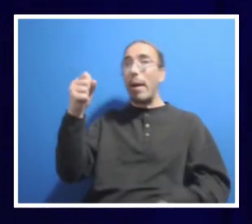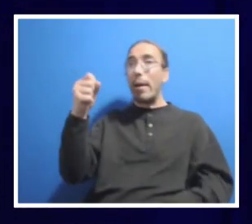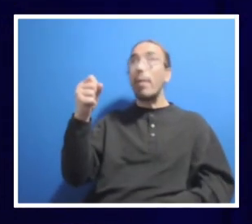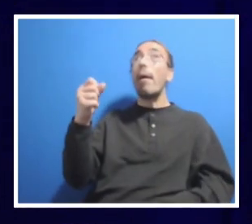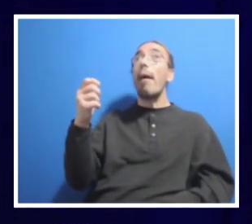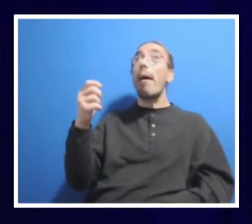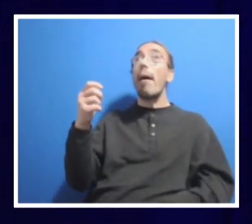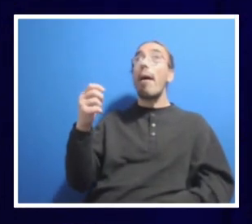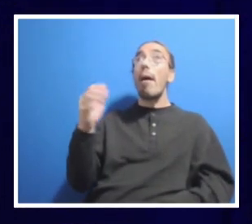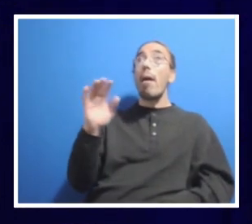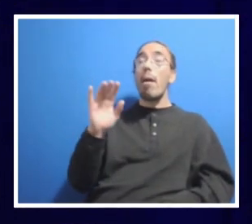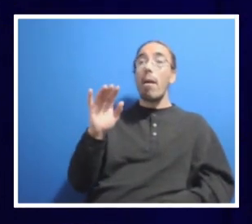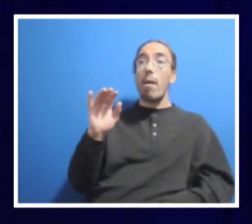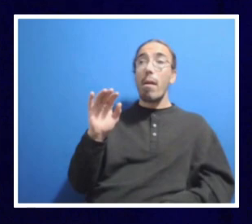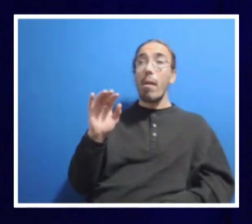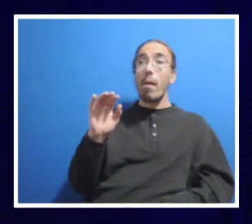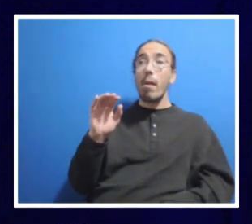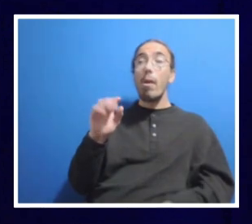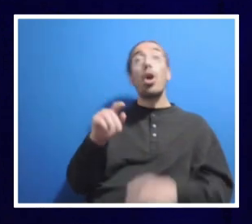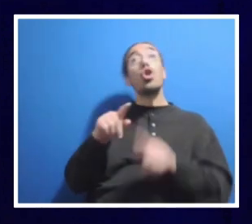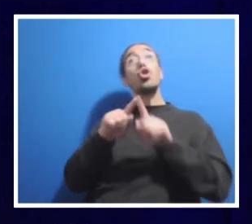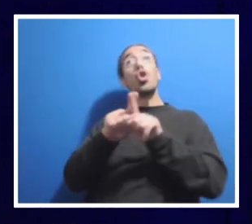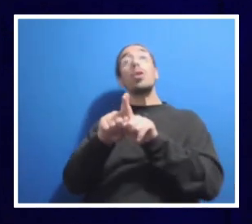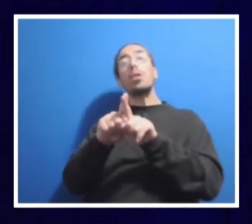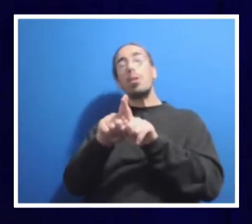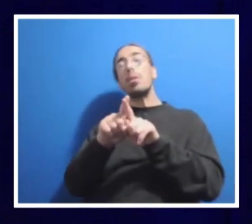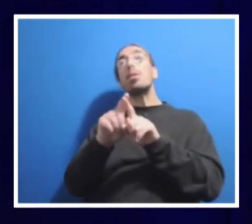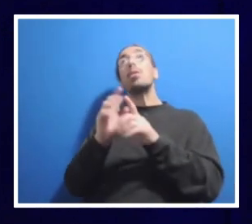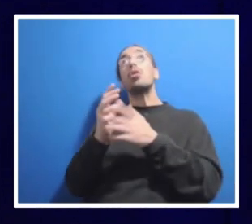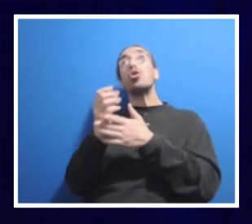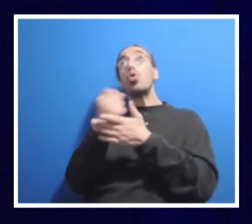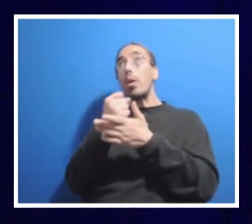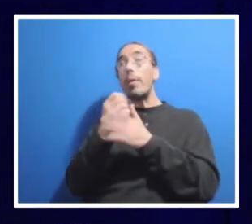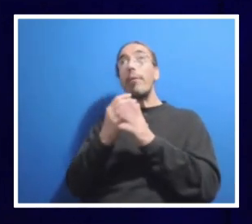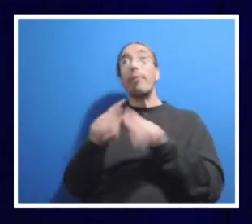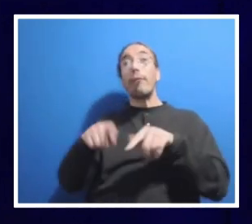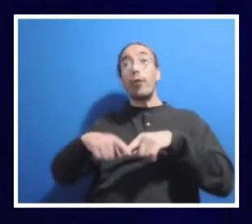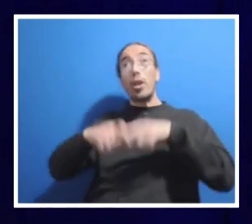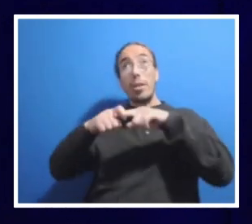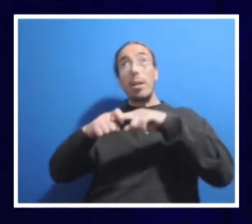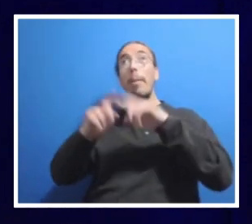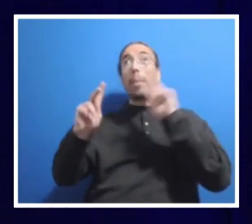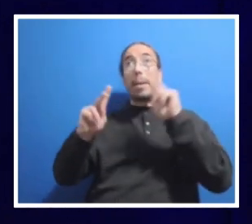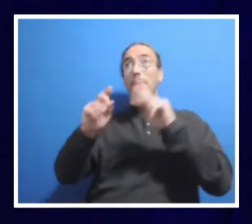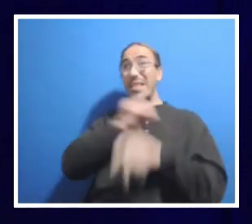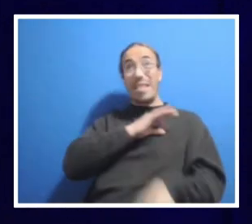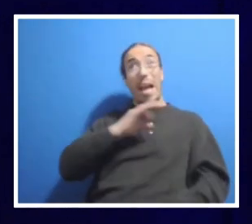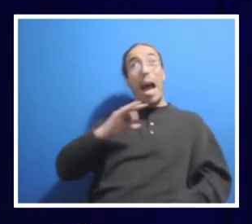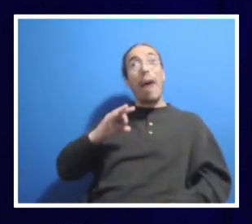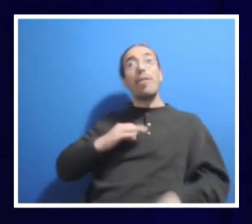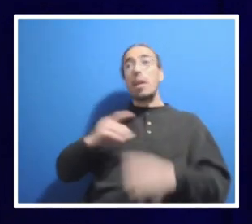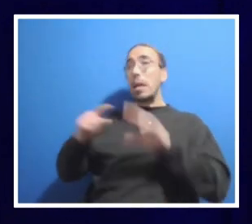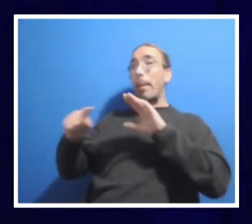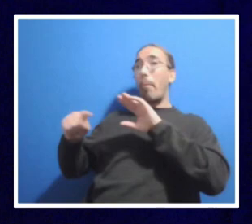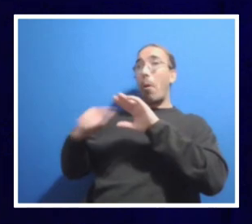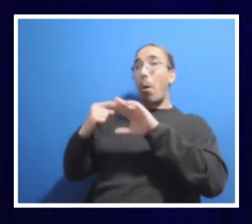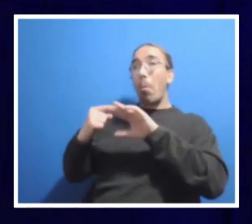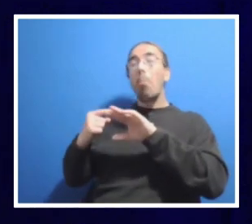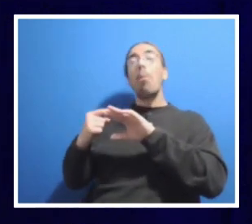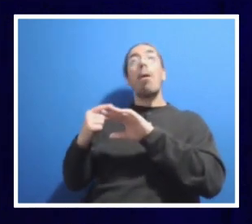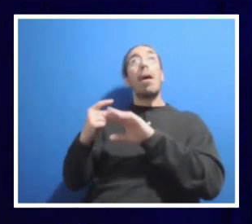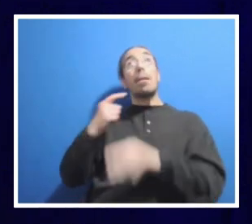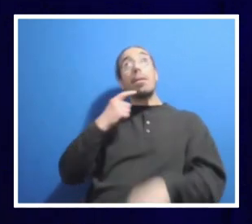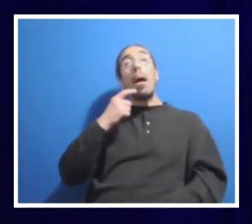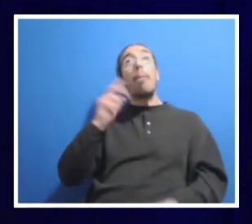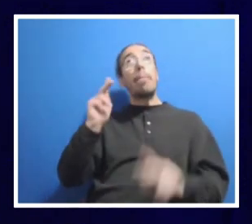during the strategic hiring freeze, I actually got emails from staff. And they said, you know, people